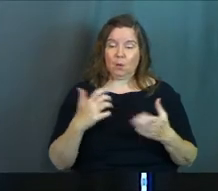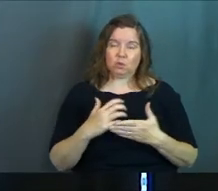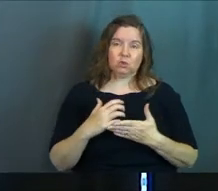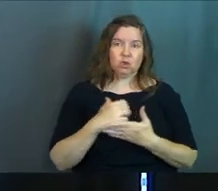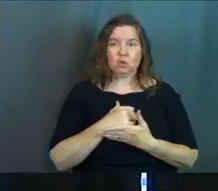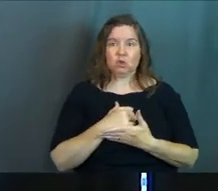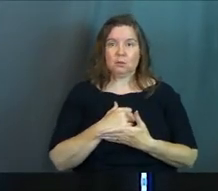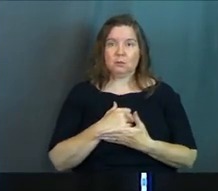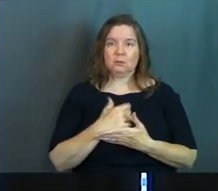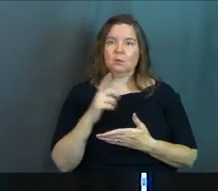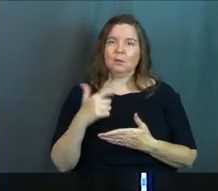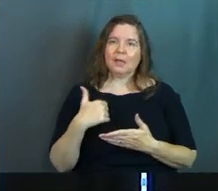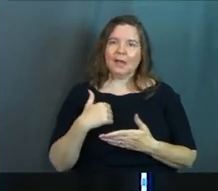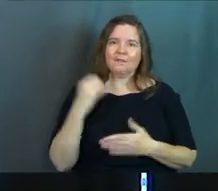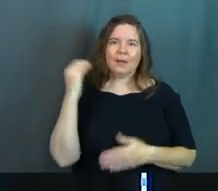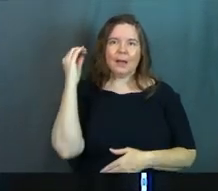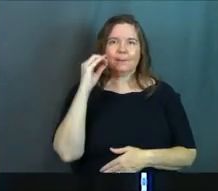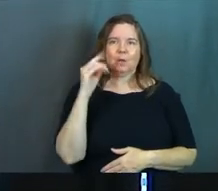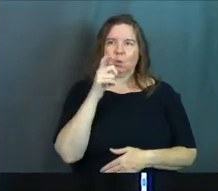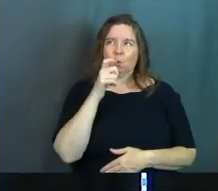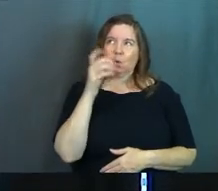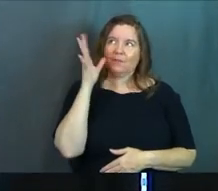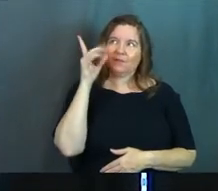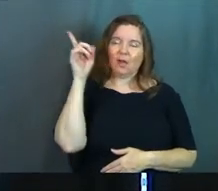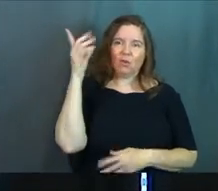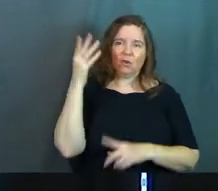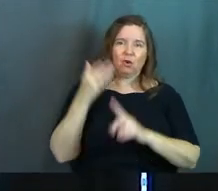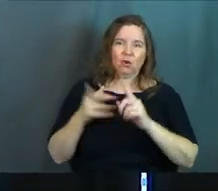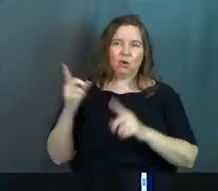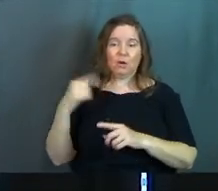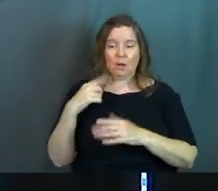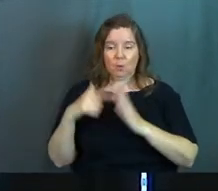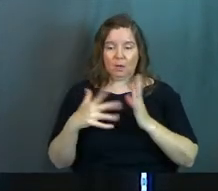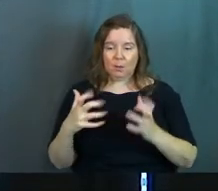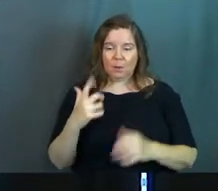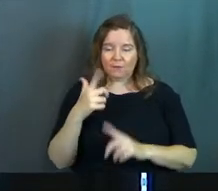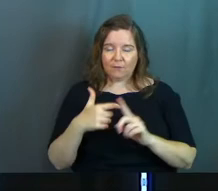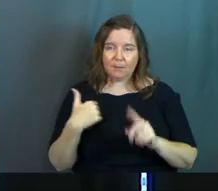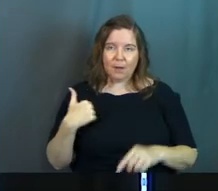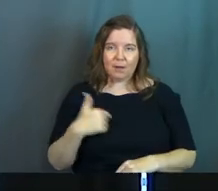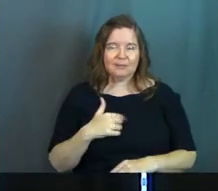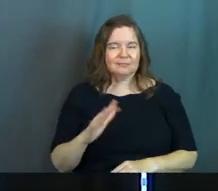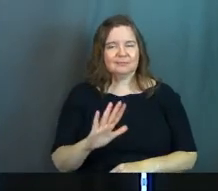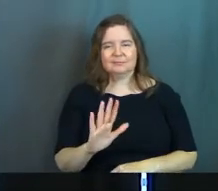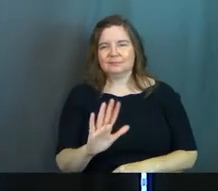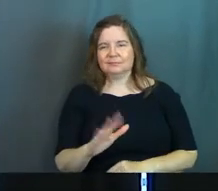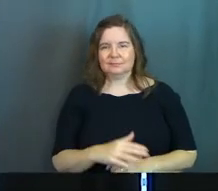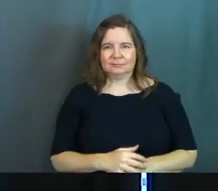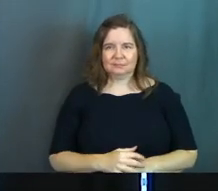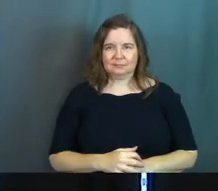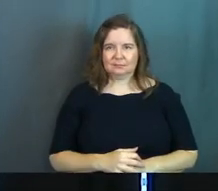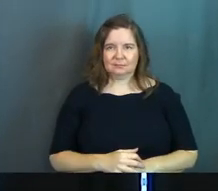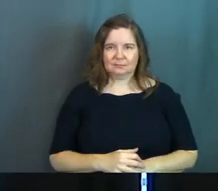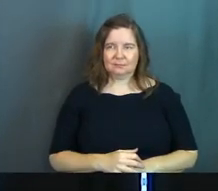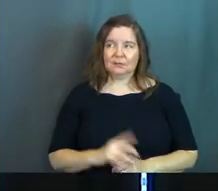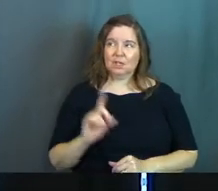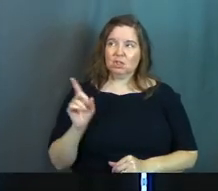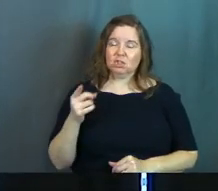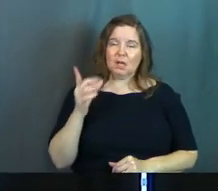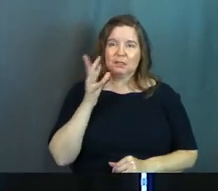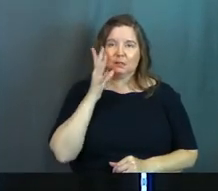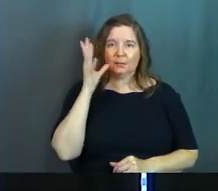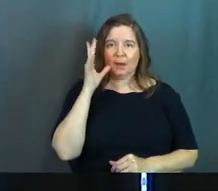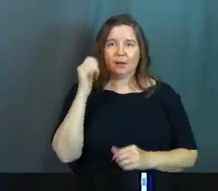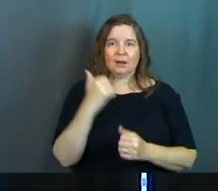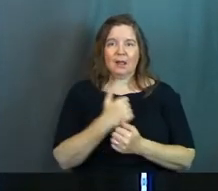wants to earn something is because we got an opinion about who the father is and what he wants from us. No, no, no, no. He's just a